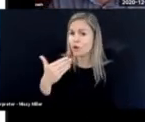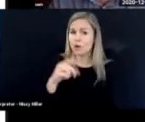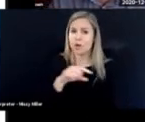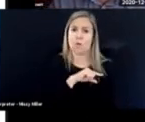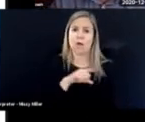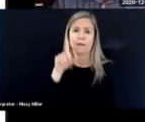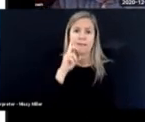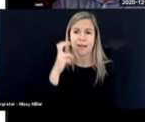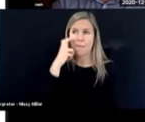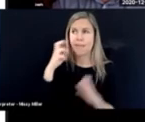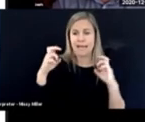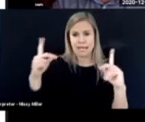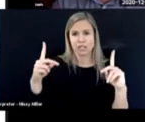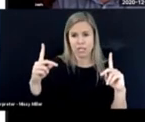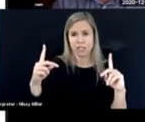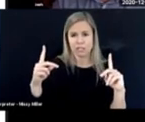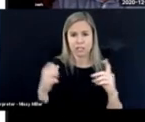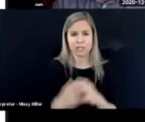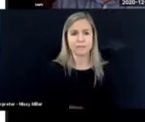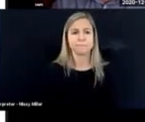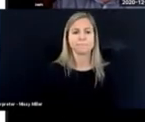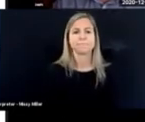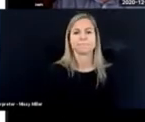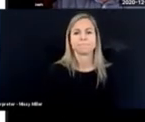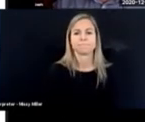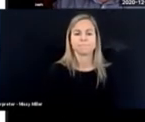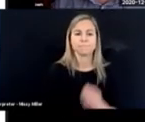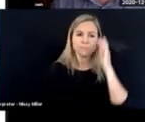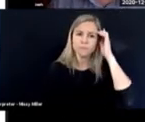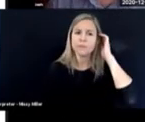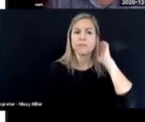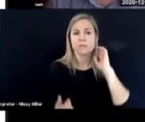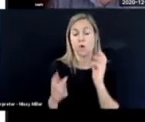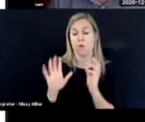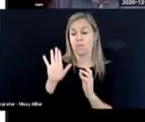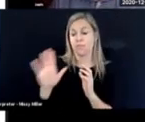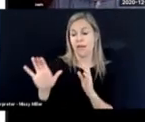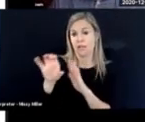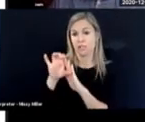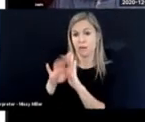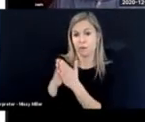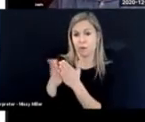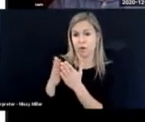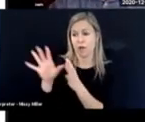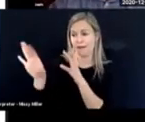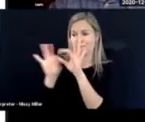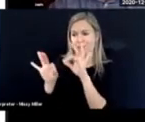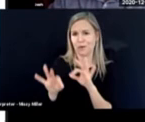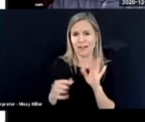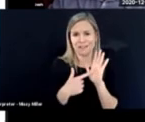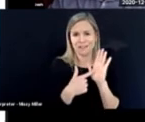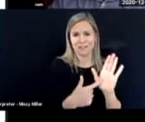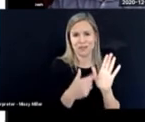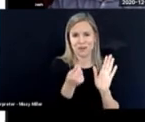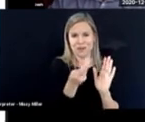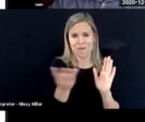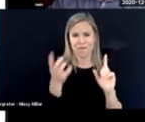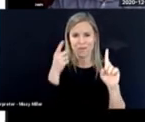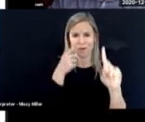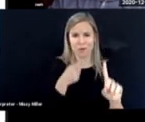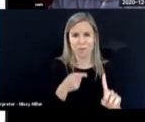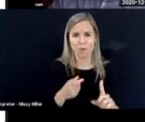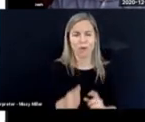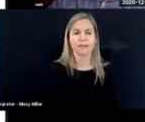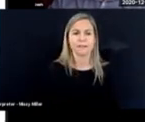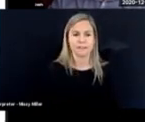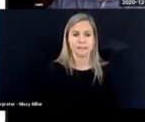good quality deafblind education. And I've picked out some points in the next three slides.